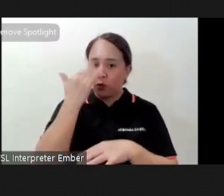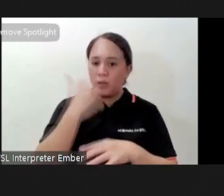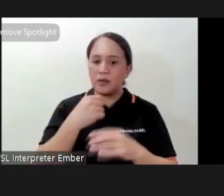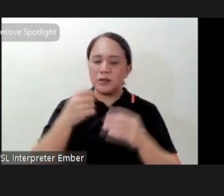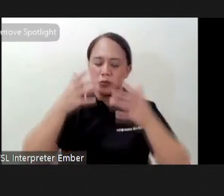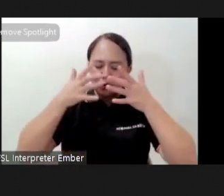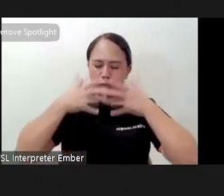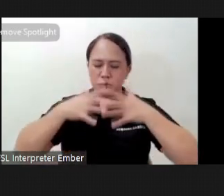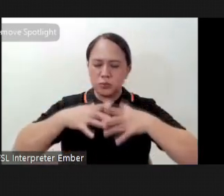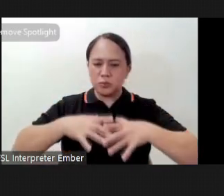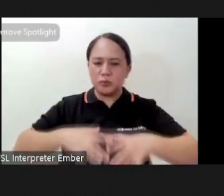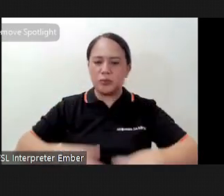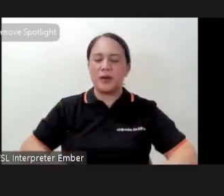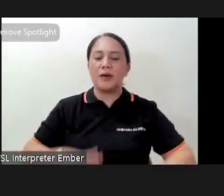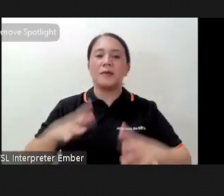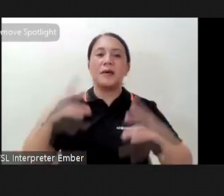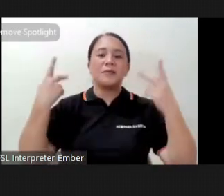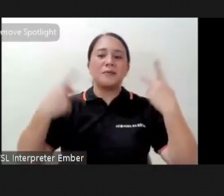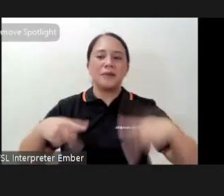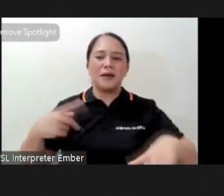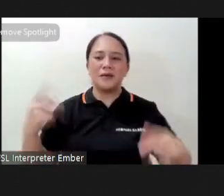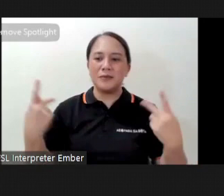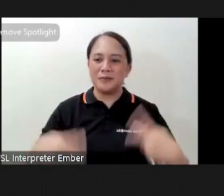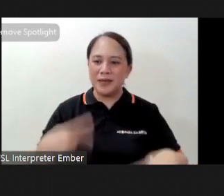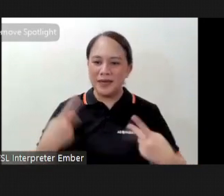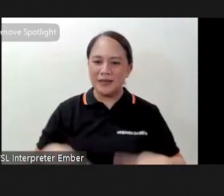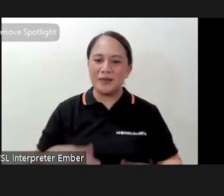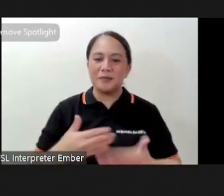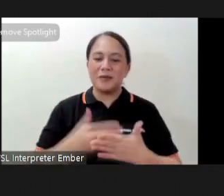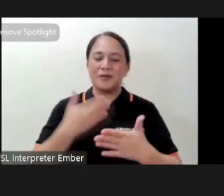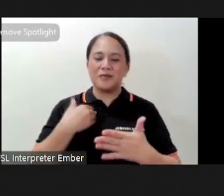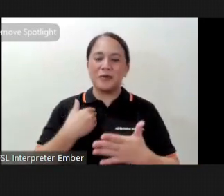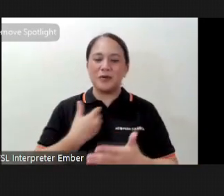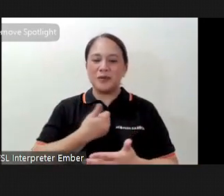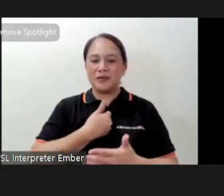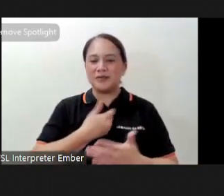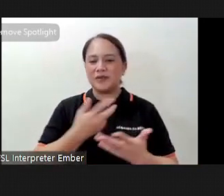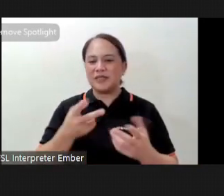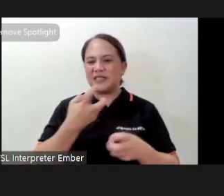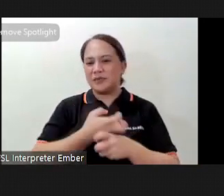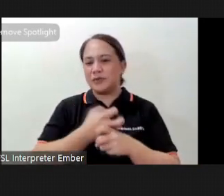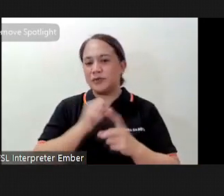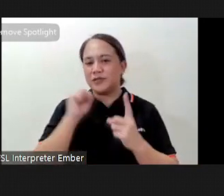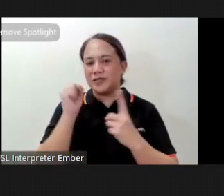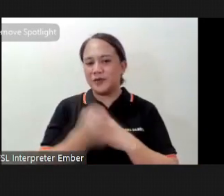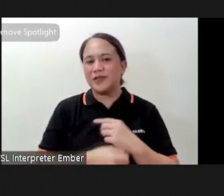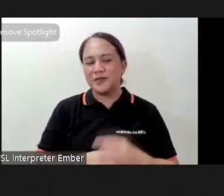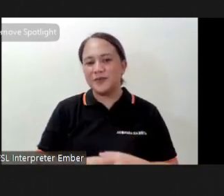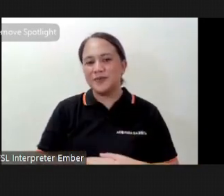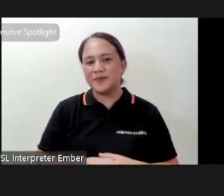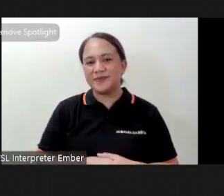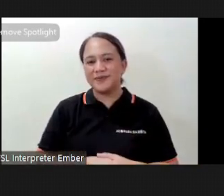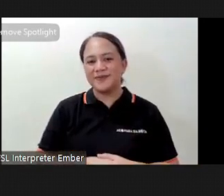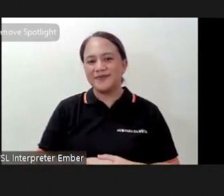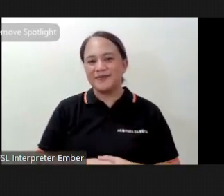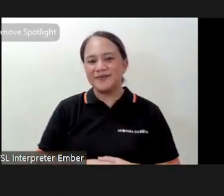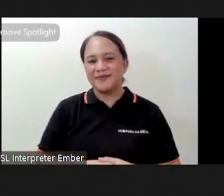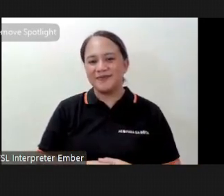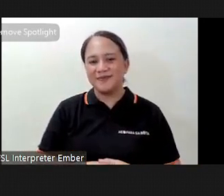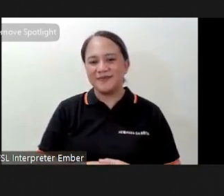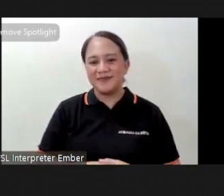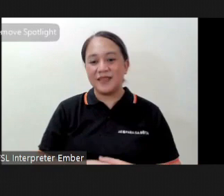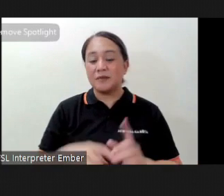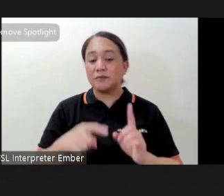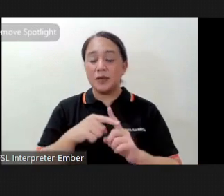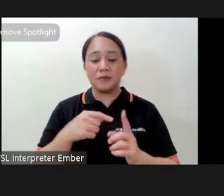off all my body pains before I get myself into a very difficult situation plus